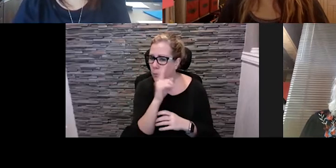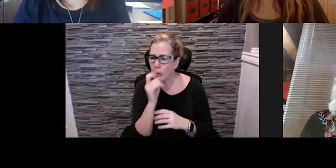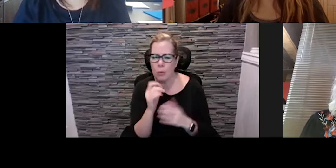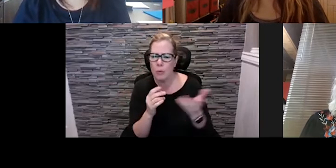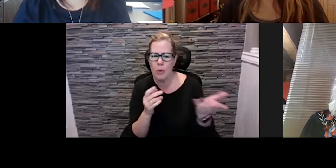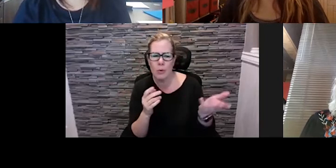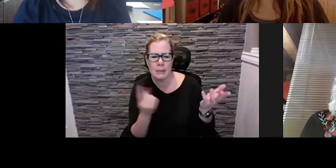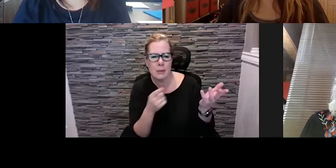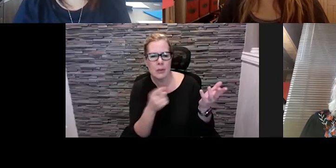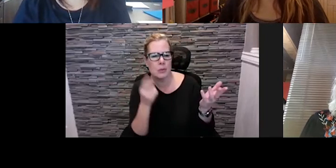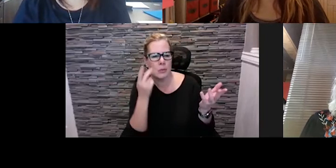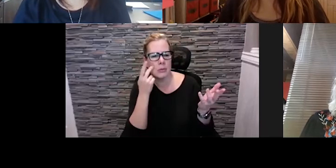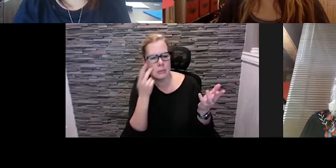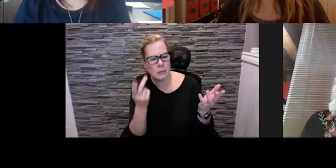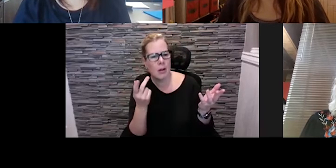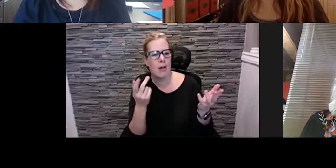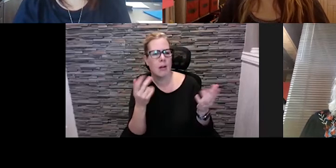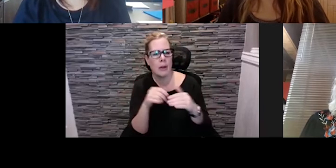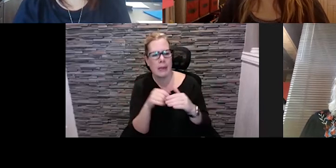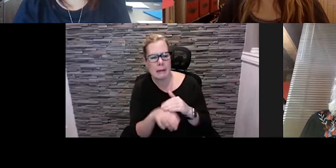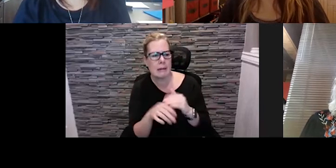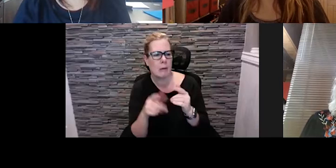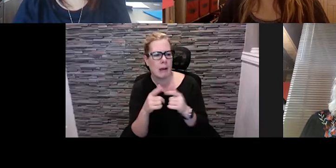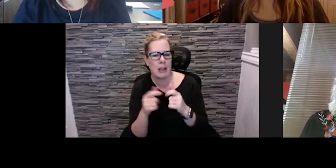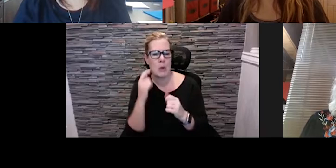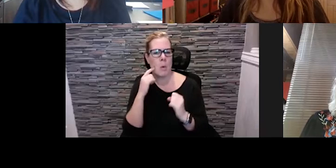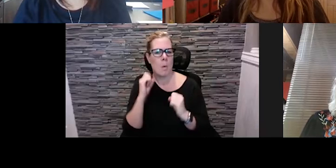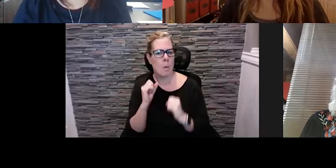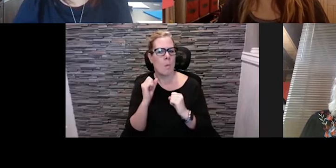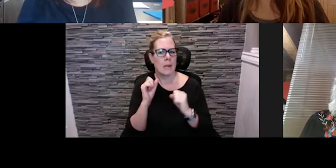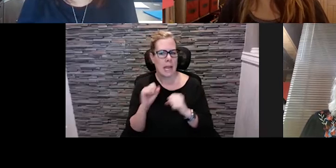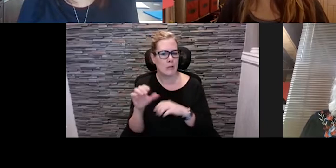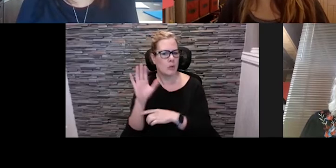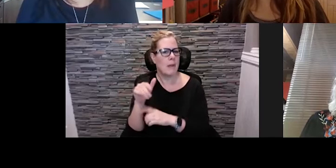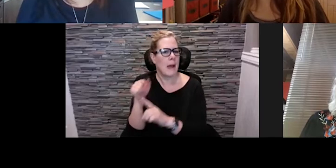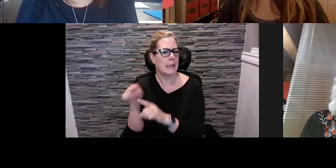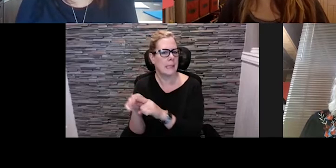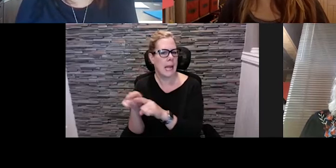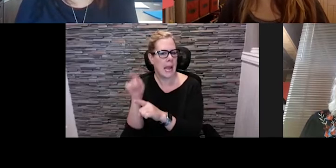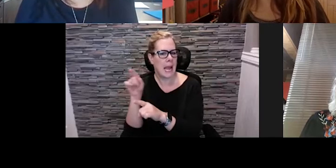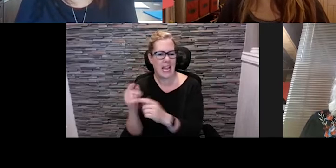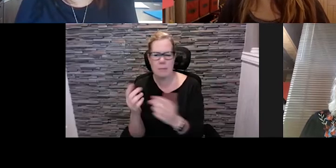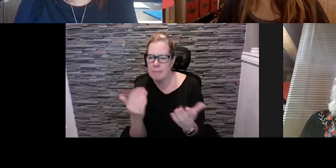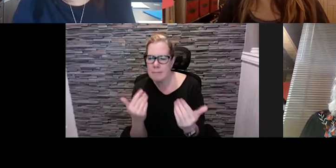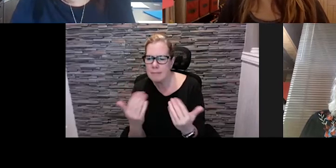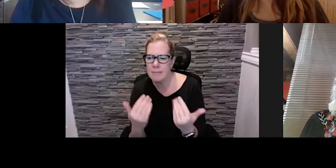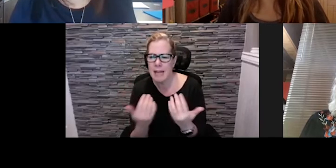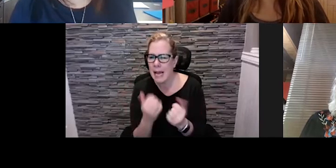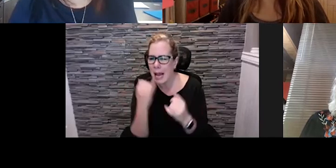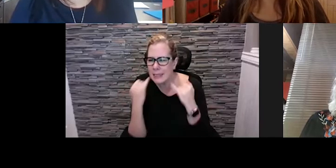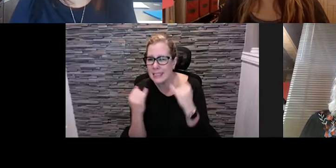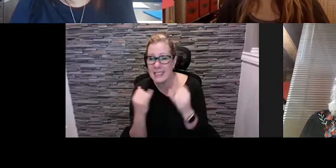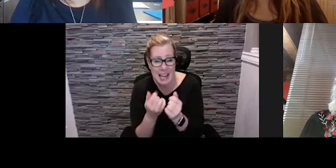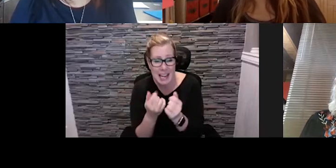that really inspired you and and you saw an opportunity there so jennifer maybe let's start with you i mean you've already been able to you talked about the part